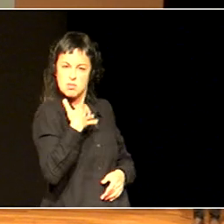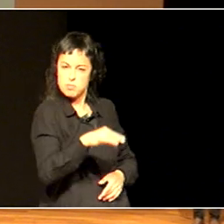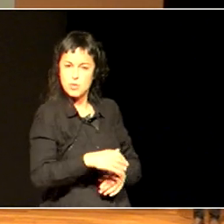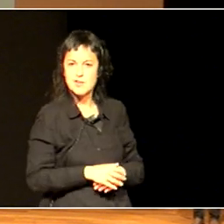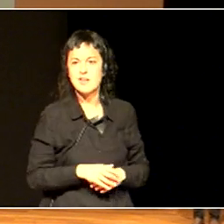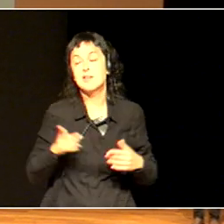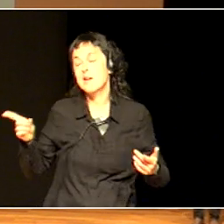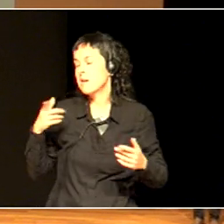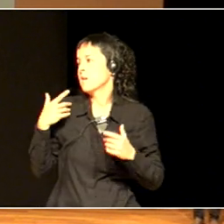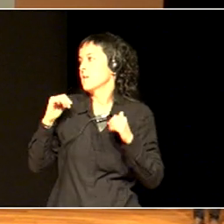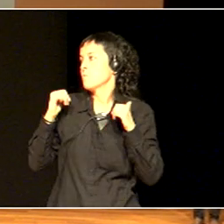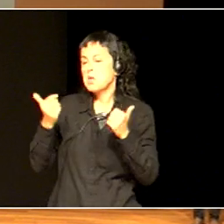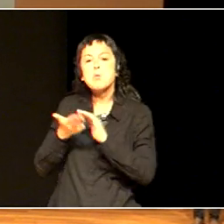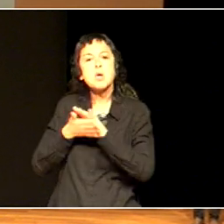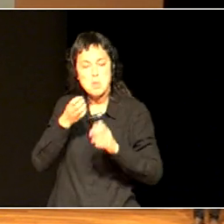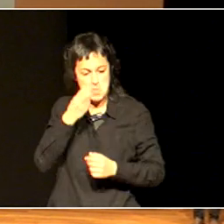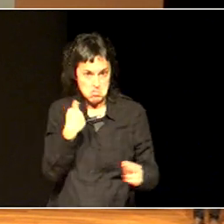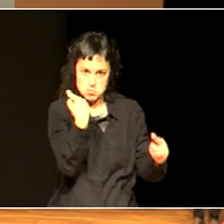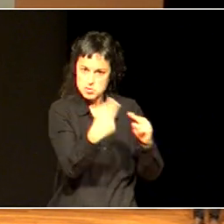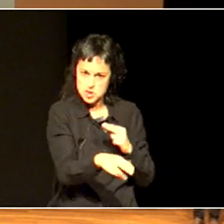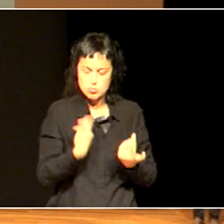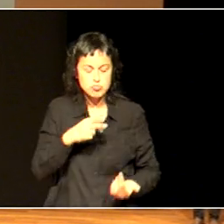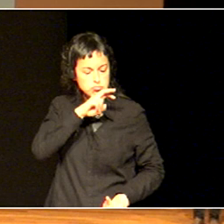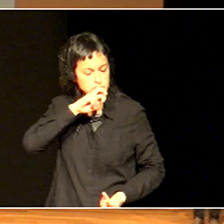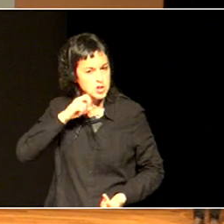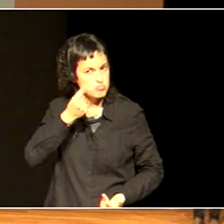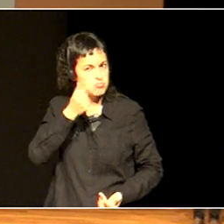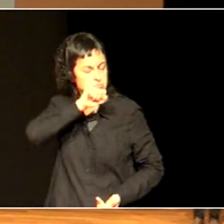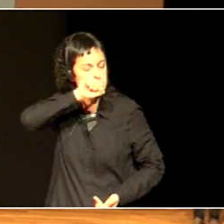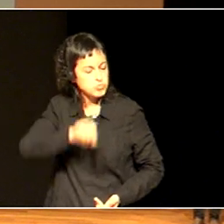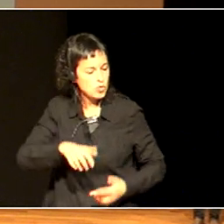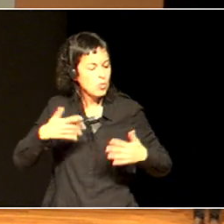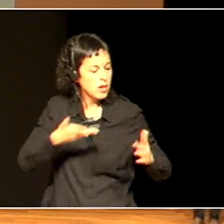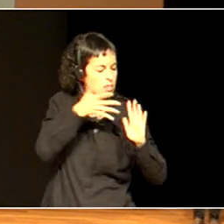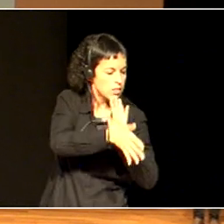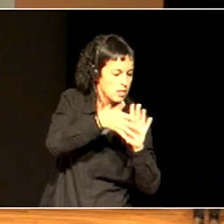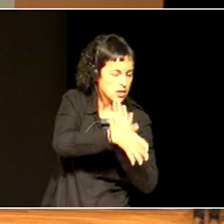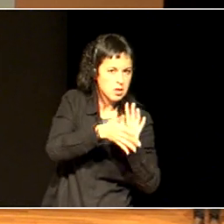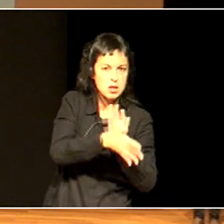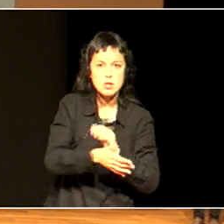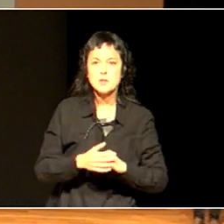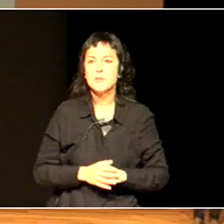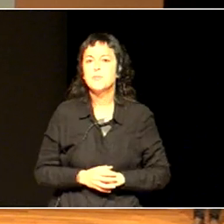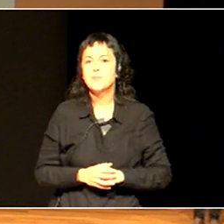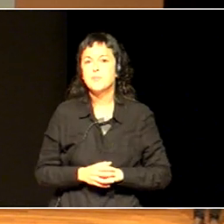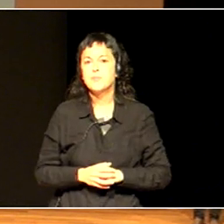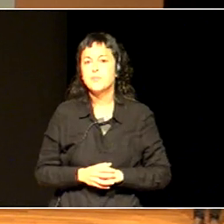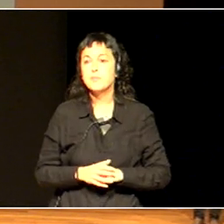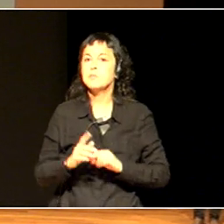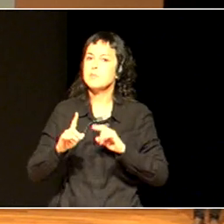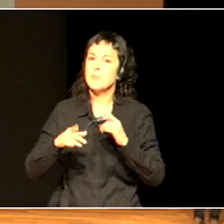it eventually got to me, and one person had said, my